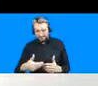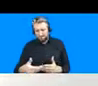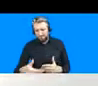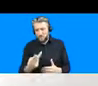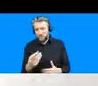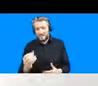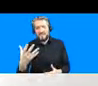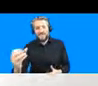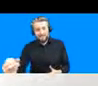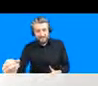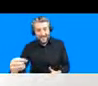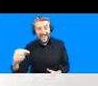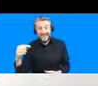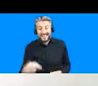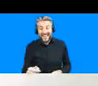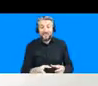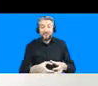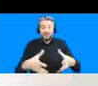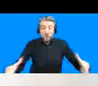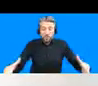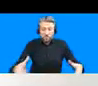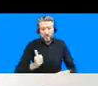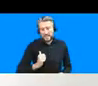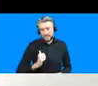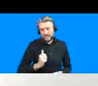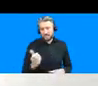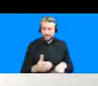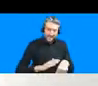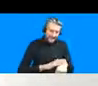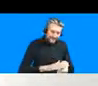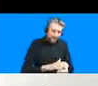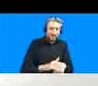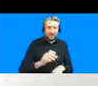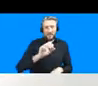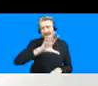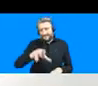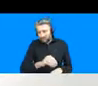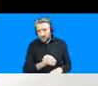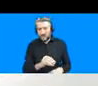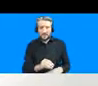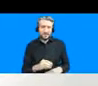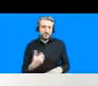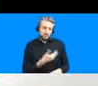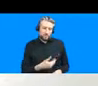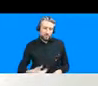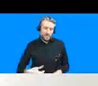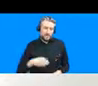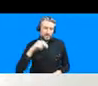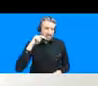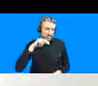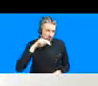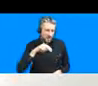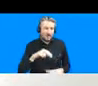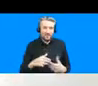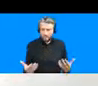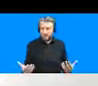going to happen in asia and africa indeed india china and nigeria will account for nearly 40 percent of it you know